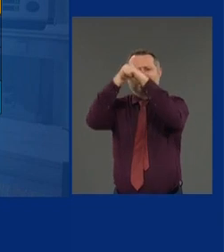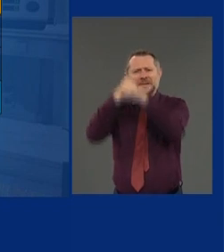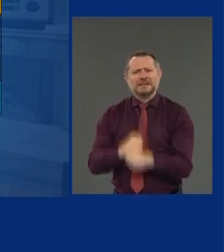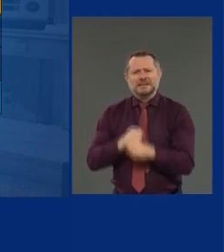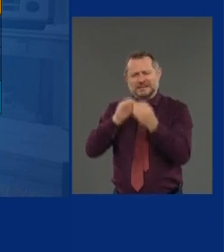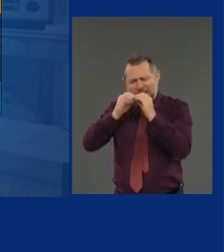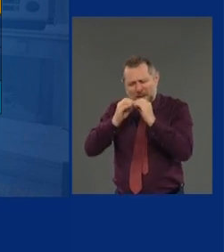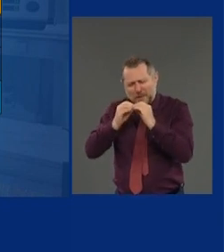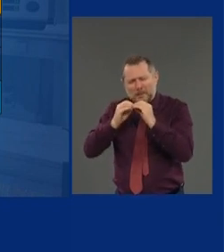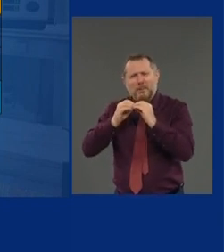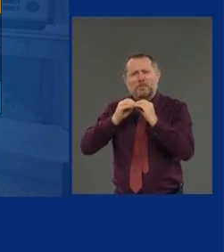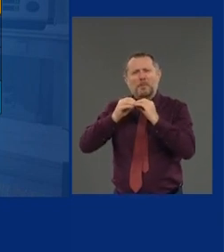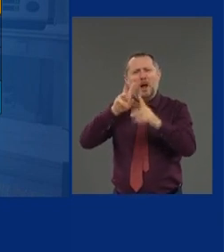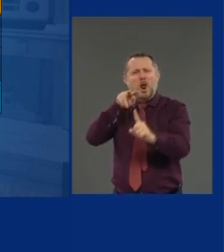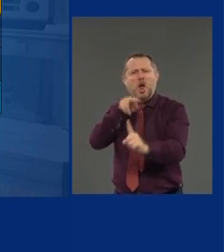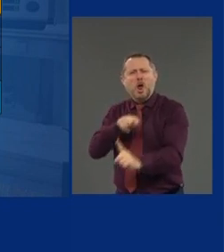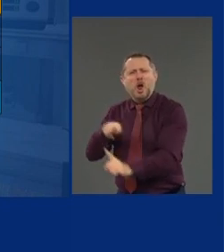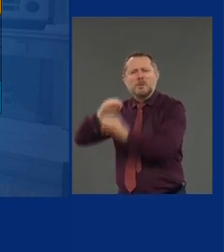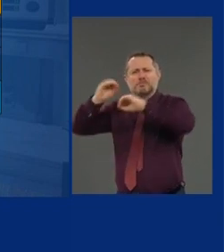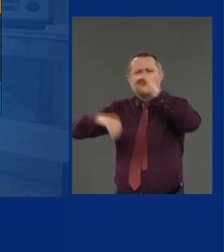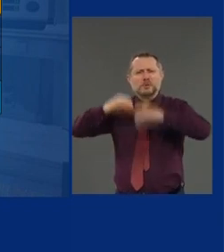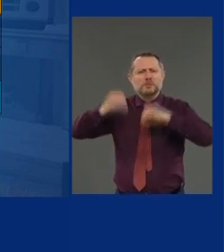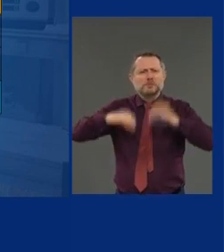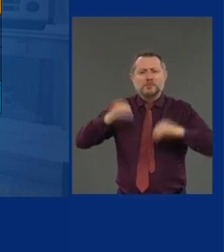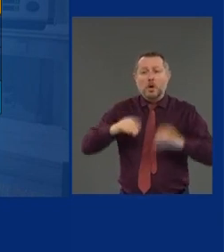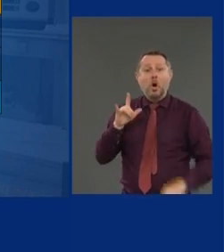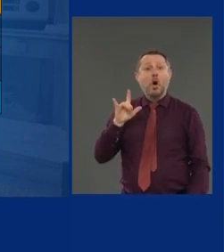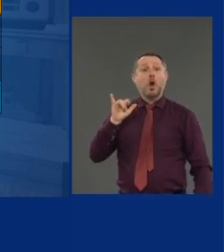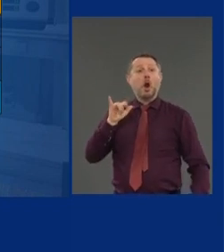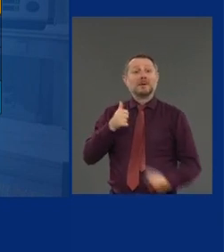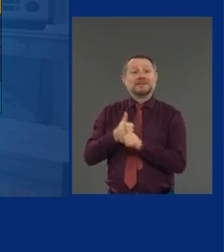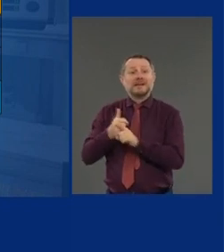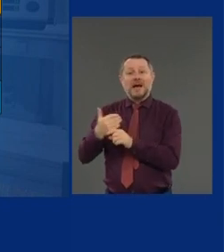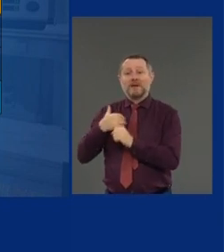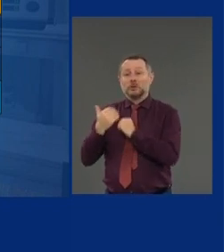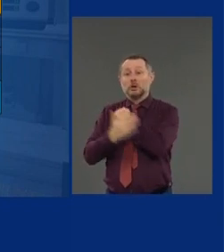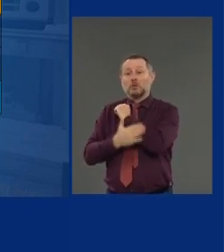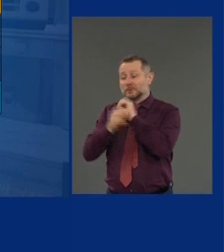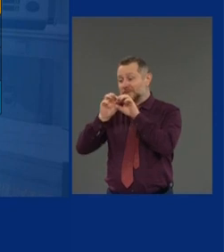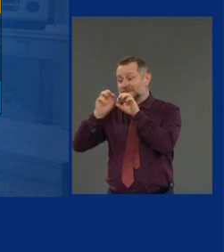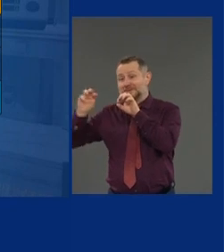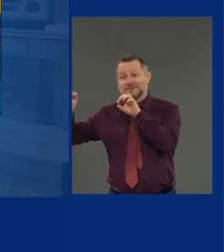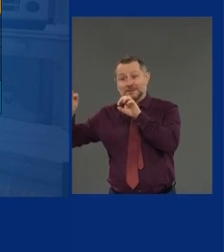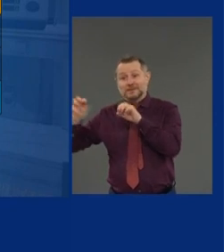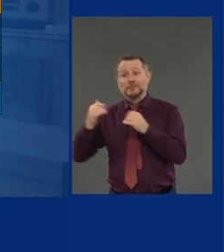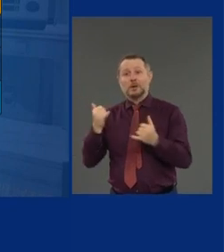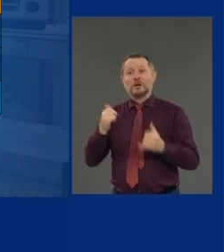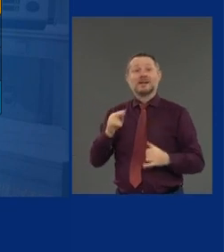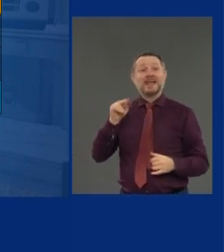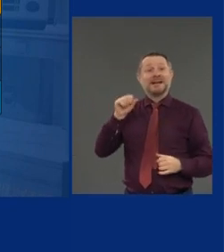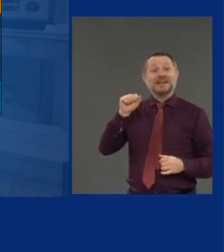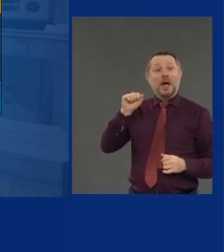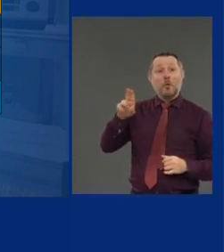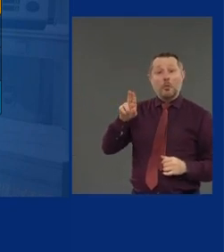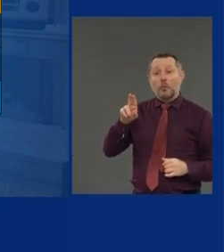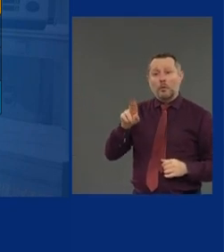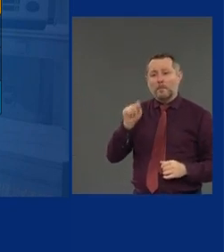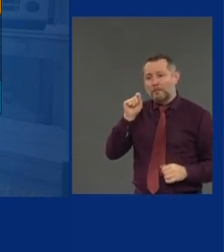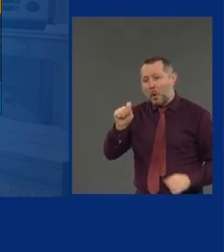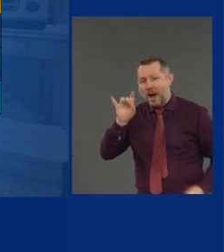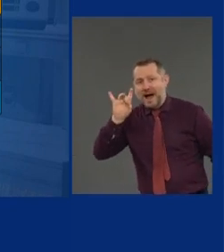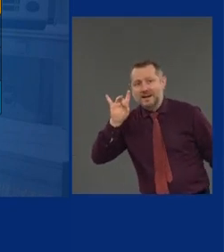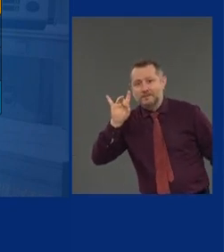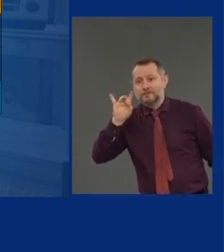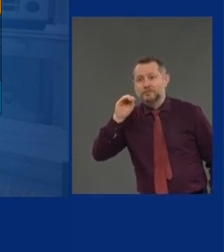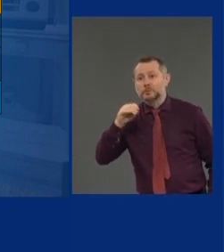These numbers, for example, on Long Island, today, Nassau is 0.8, really yesterday.